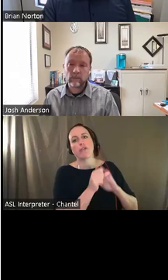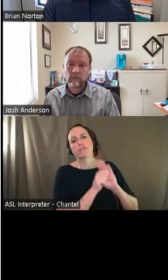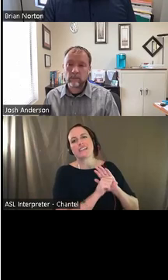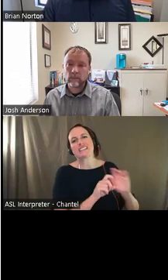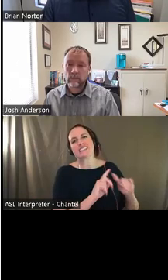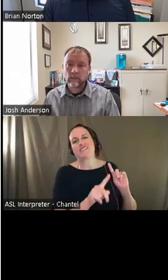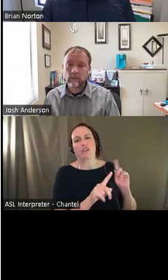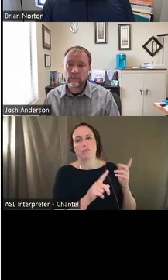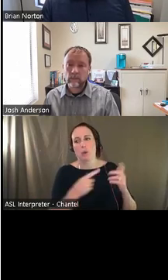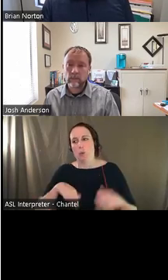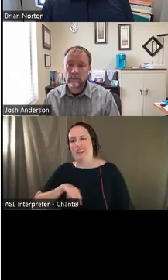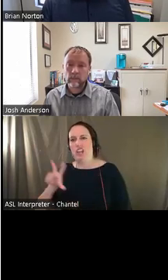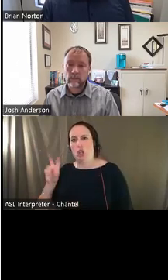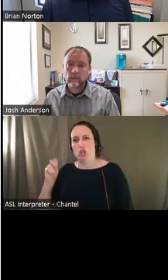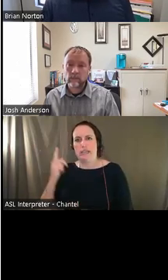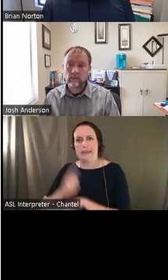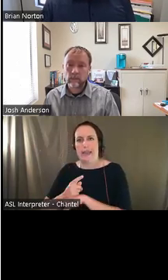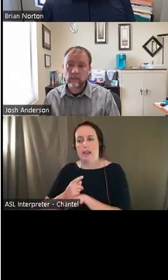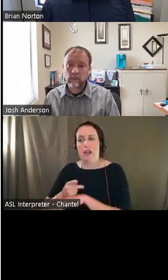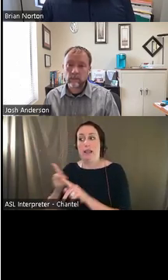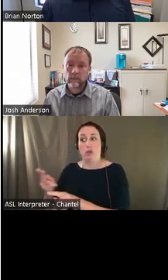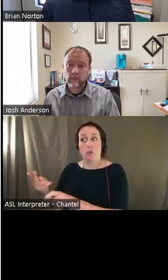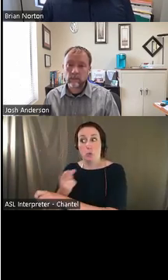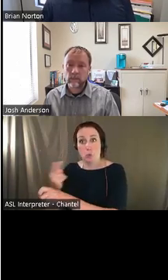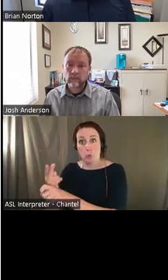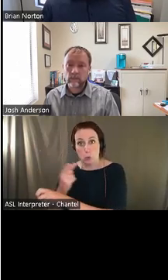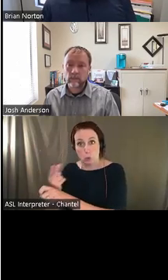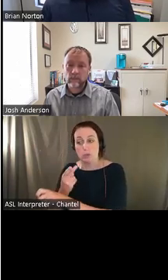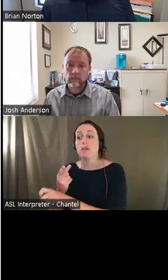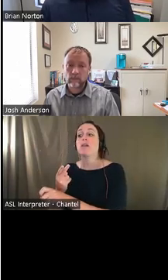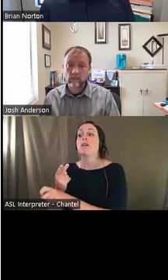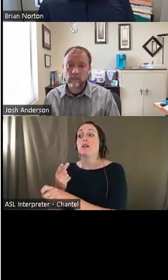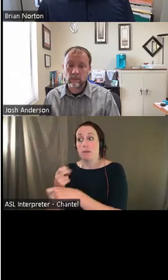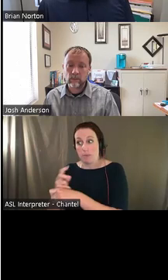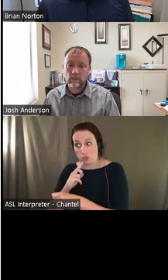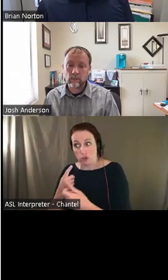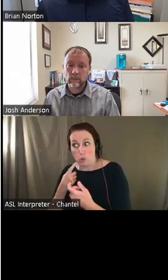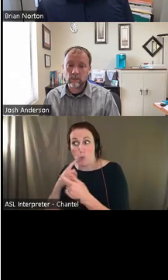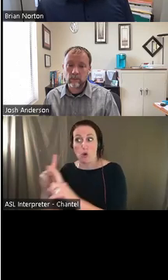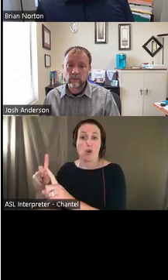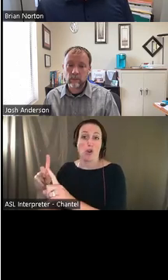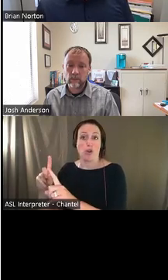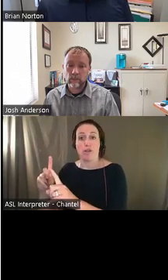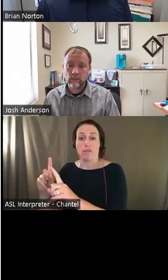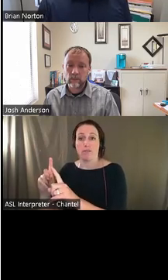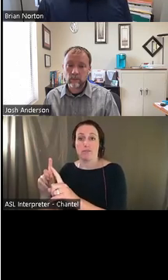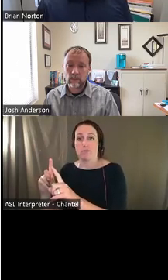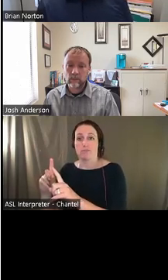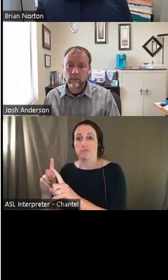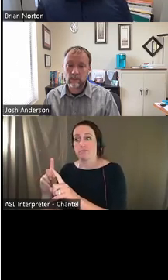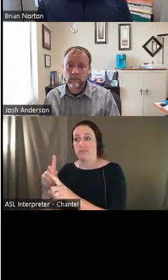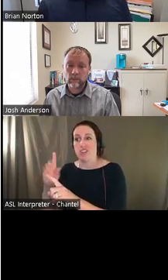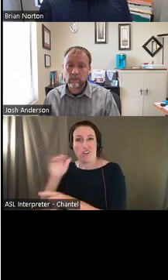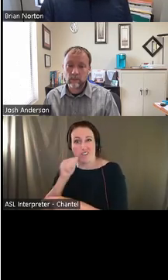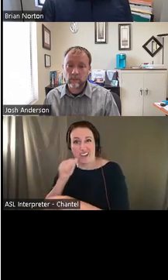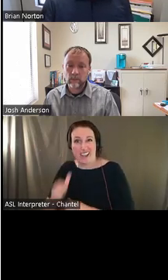a demonstration, but we want to put it in their hands for a longer period of time to make sure if it really does fit kind of into the fabric of their life. How